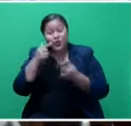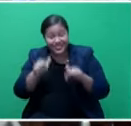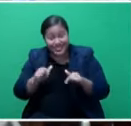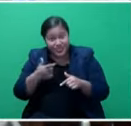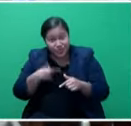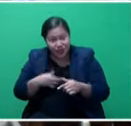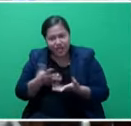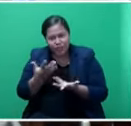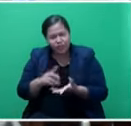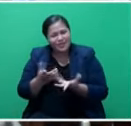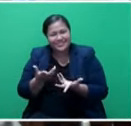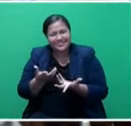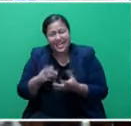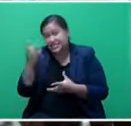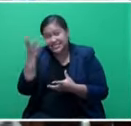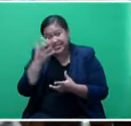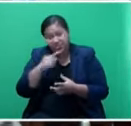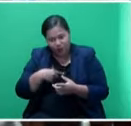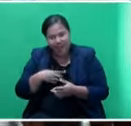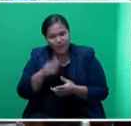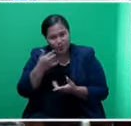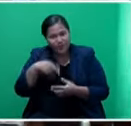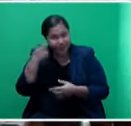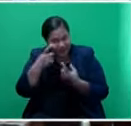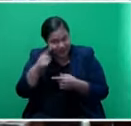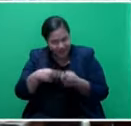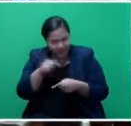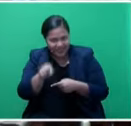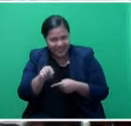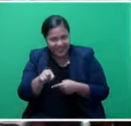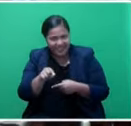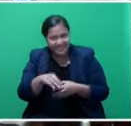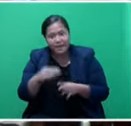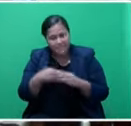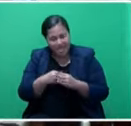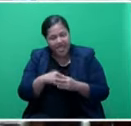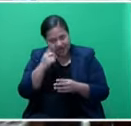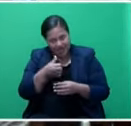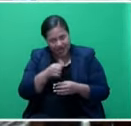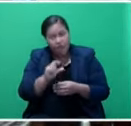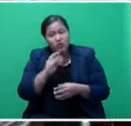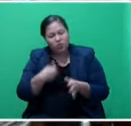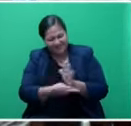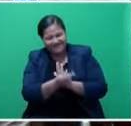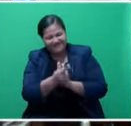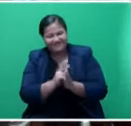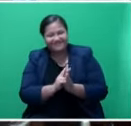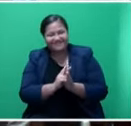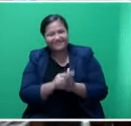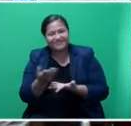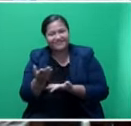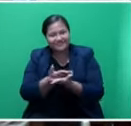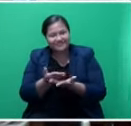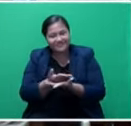institutions in that space. We are currently, as we announced in the budget, we are working now, we've revived the Fiji Investment Corporation Limited. We've